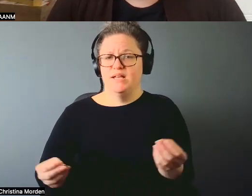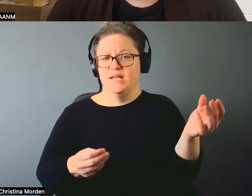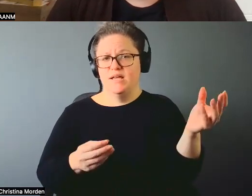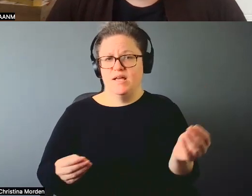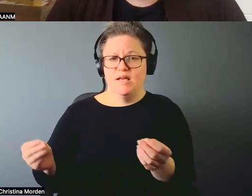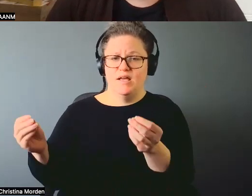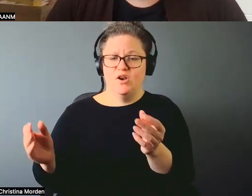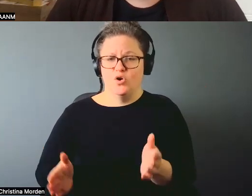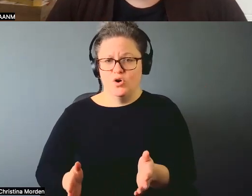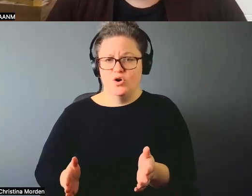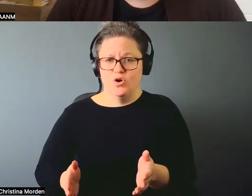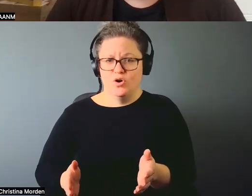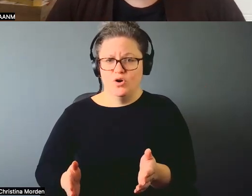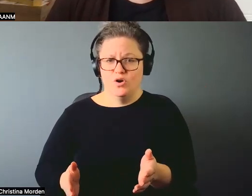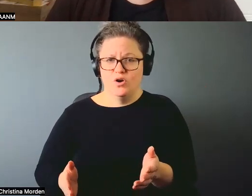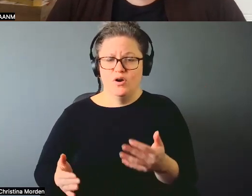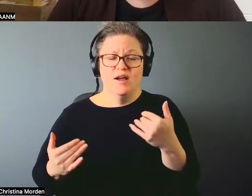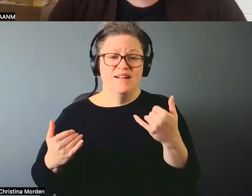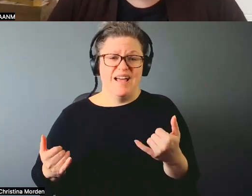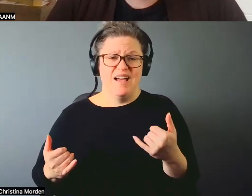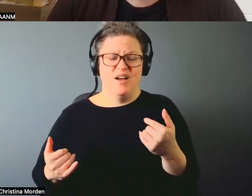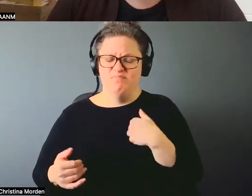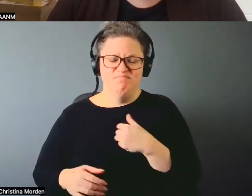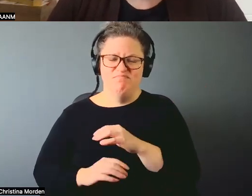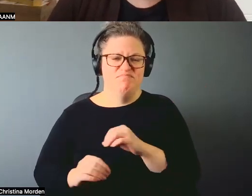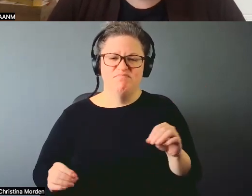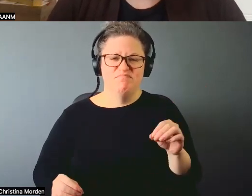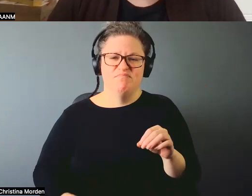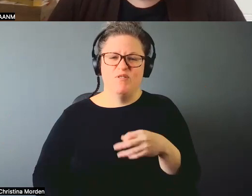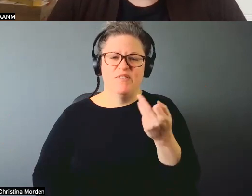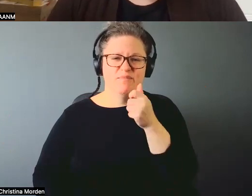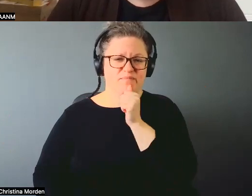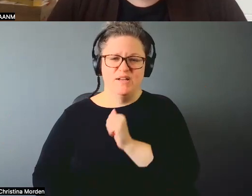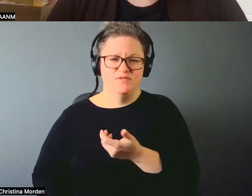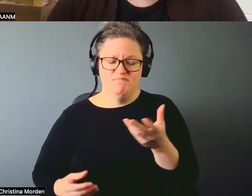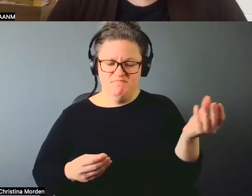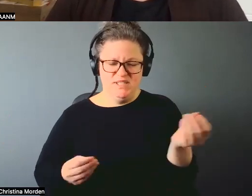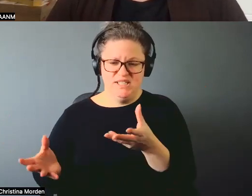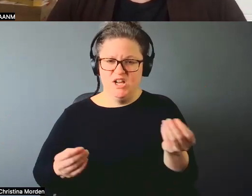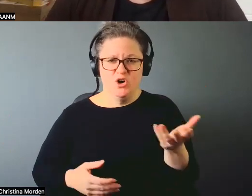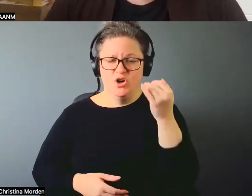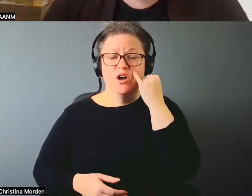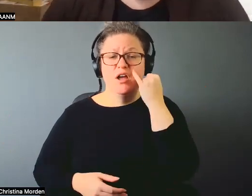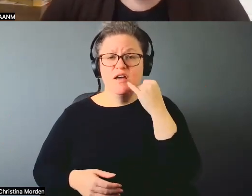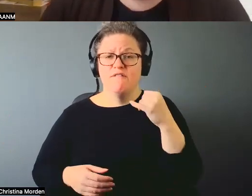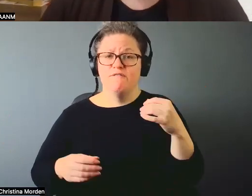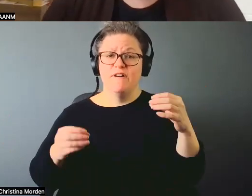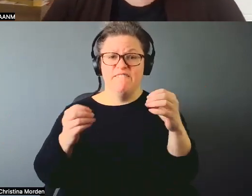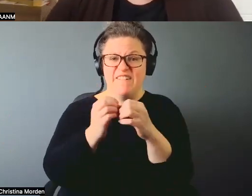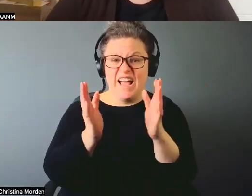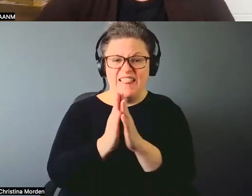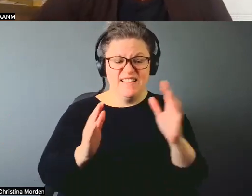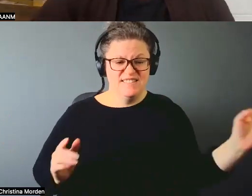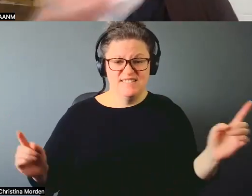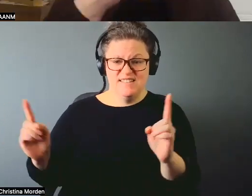I have no fucking patience to be a mediator. I'm not the one you call. Right? Because pretty